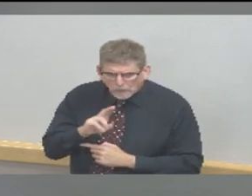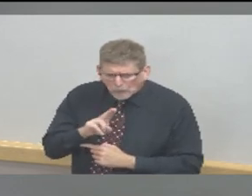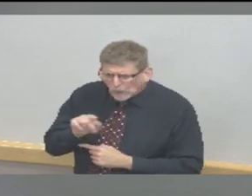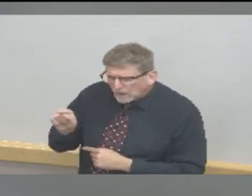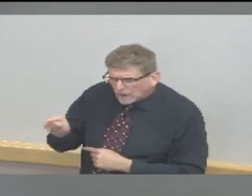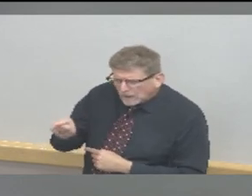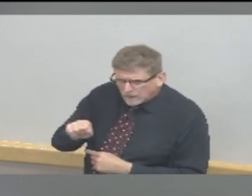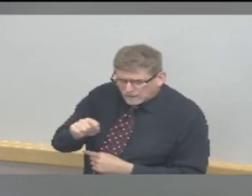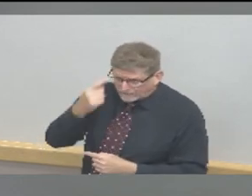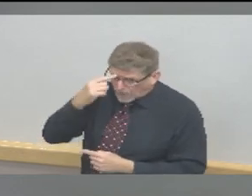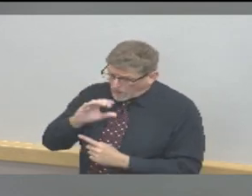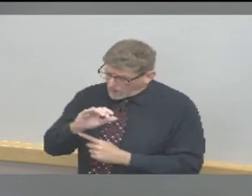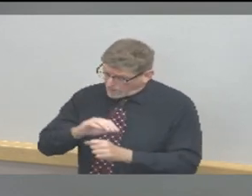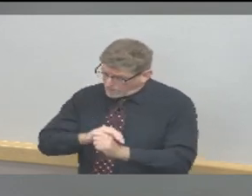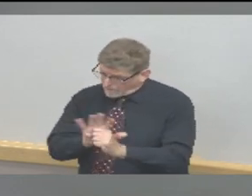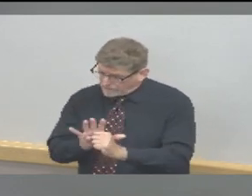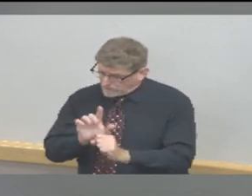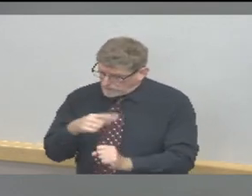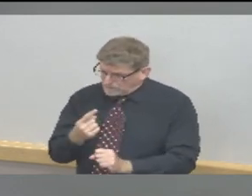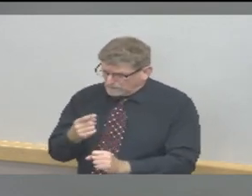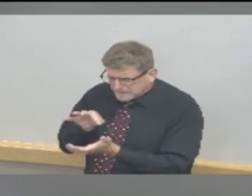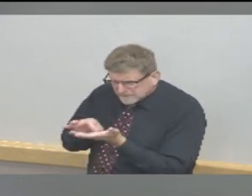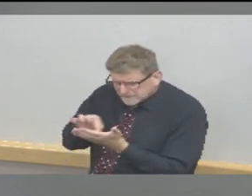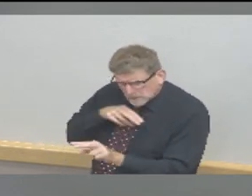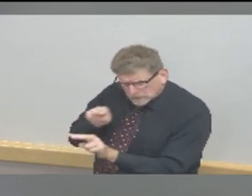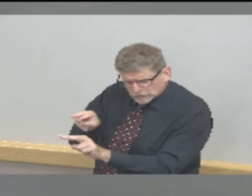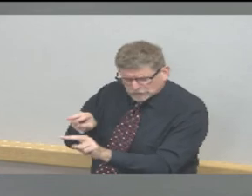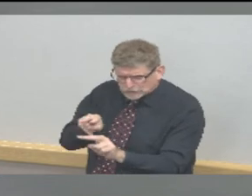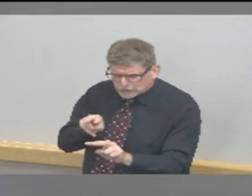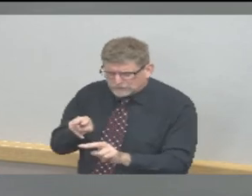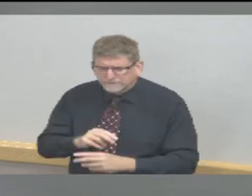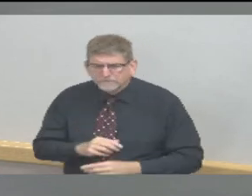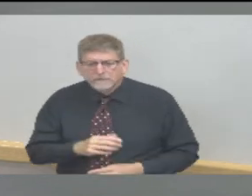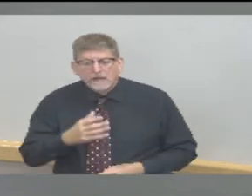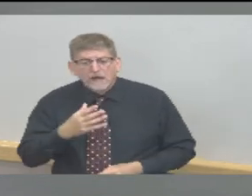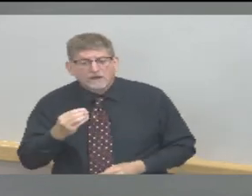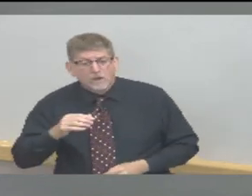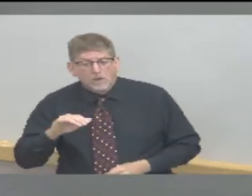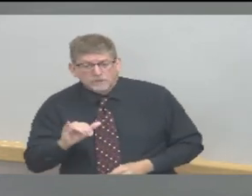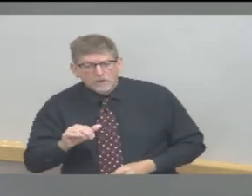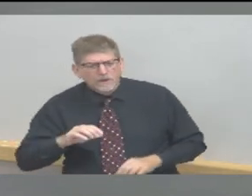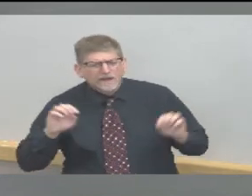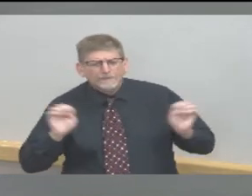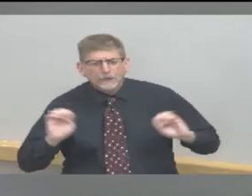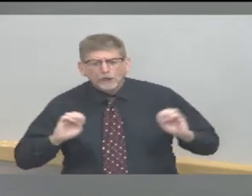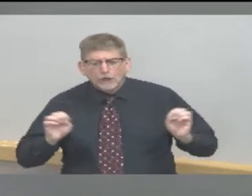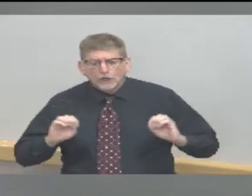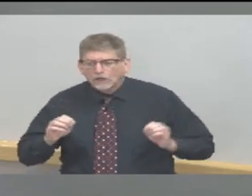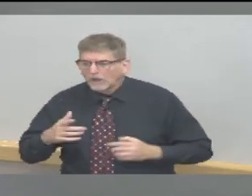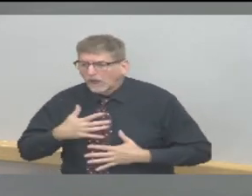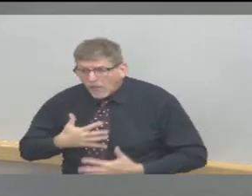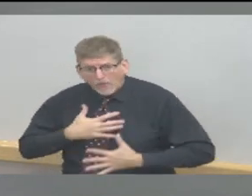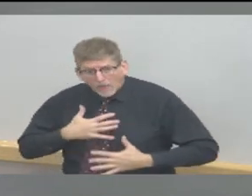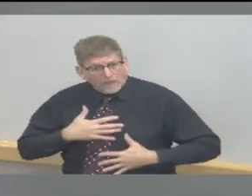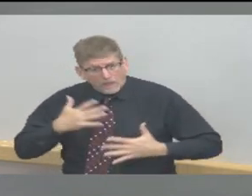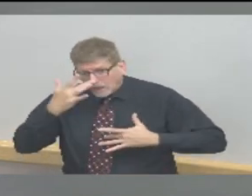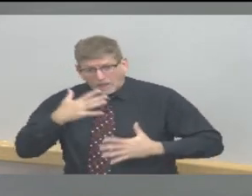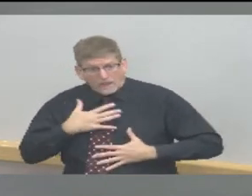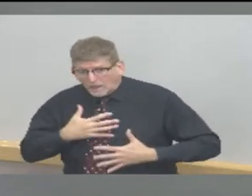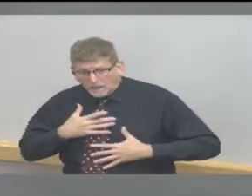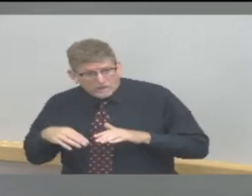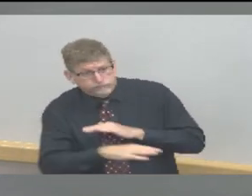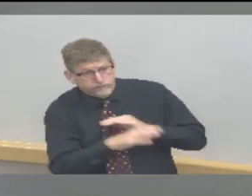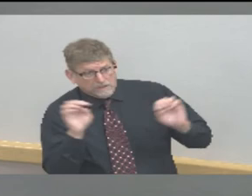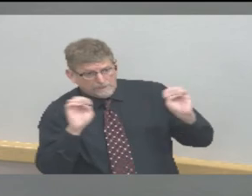ER visits for respiratory illness ER visits in typical new county for respiratory illnesses did decrease